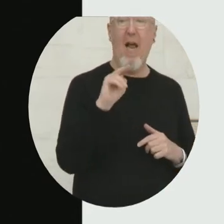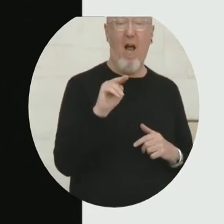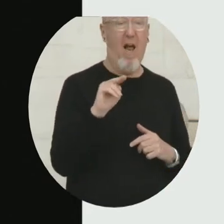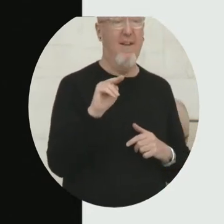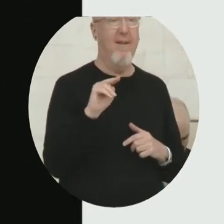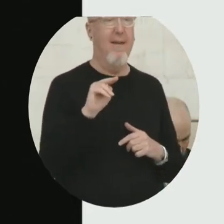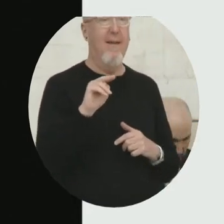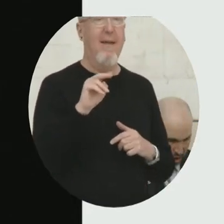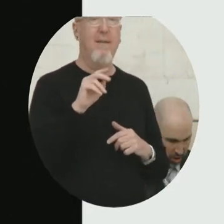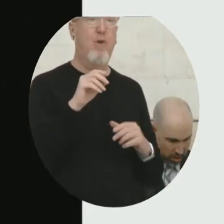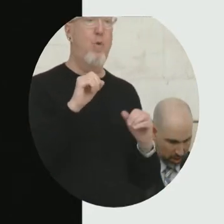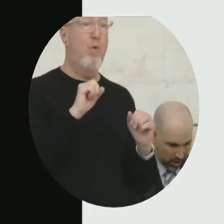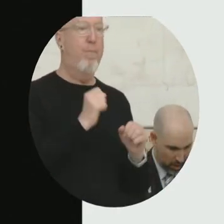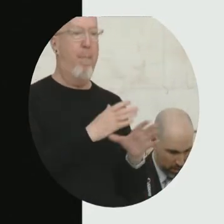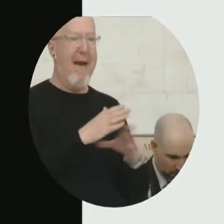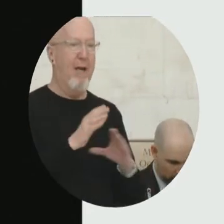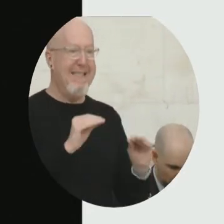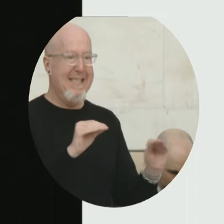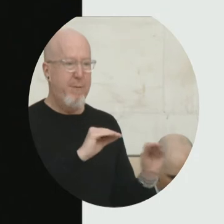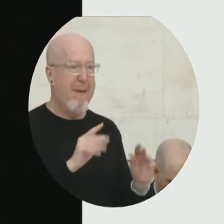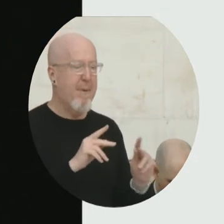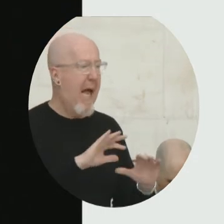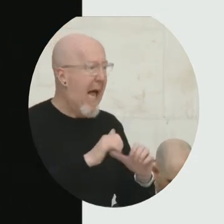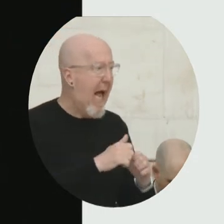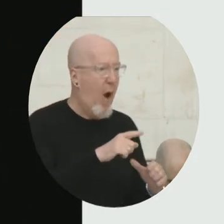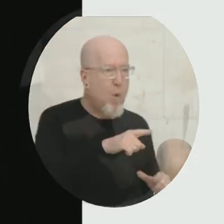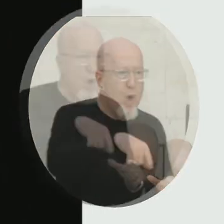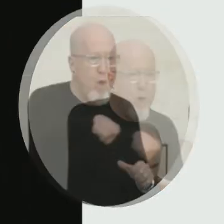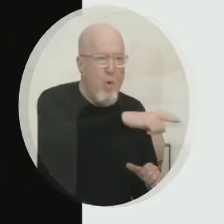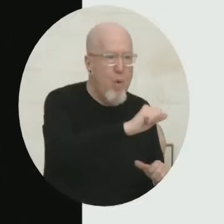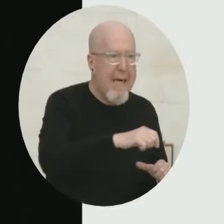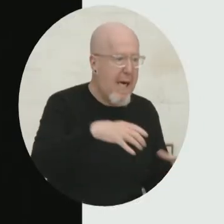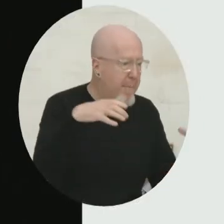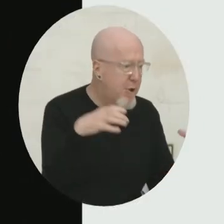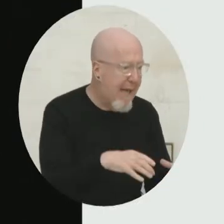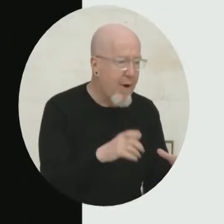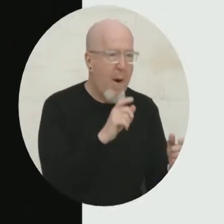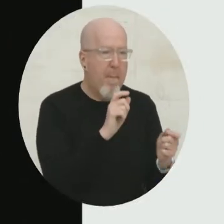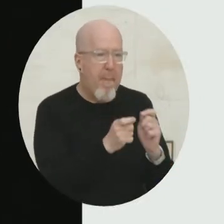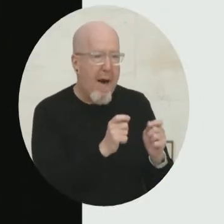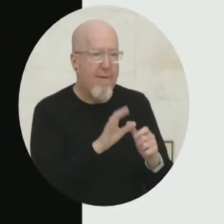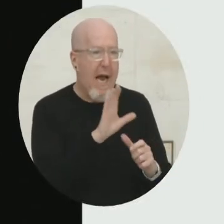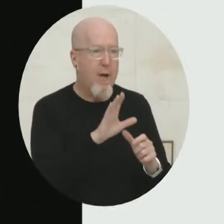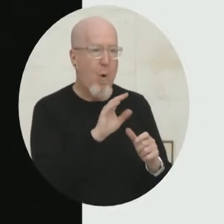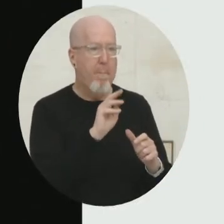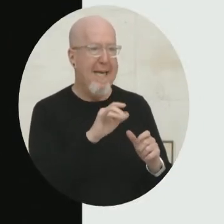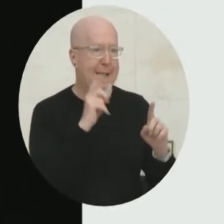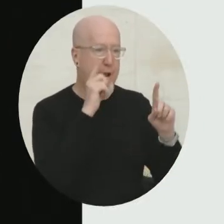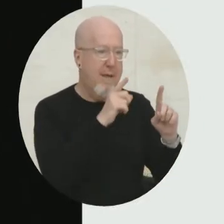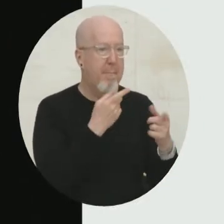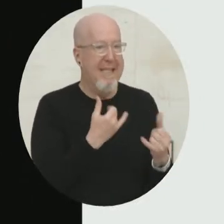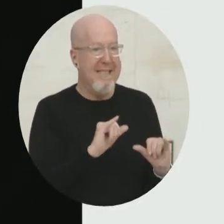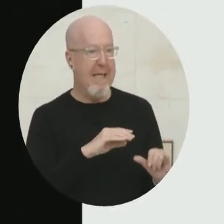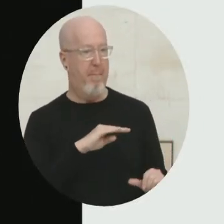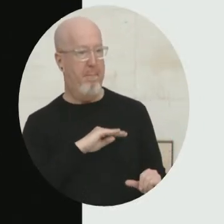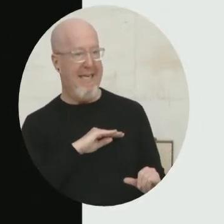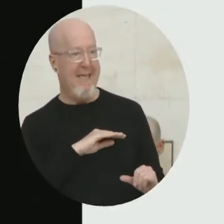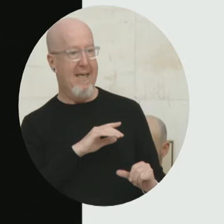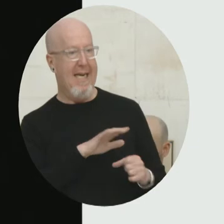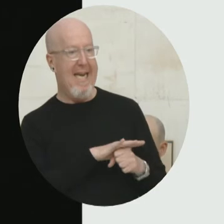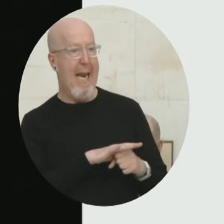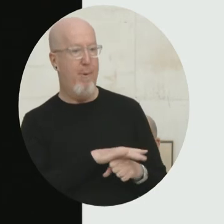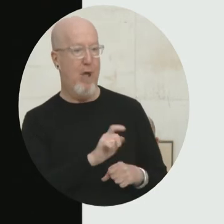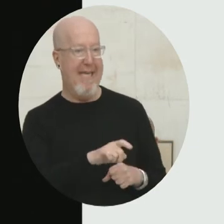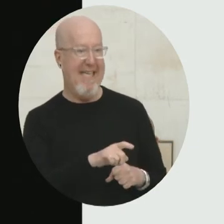like what you guys did today. And that is how they can come together and modify their mission, but still continue to meet the needs of the neighborhood until the